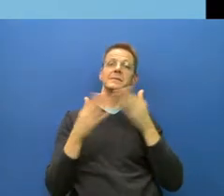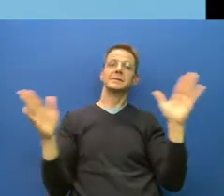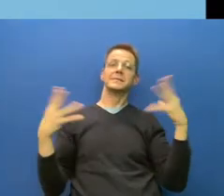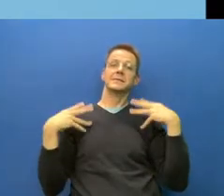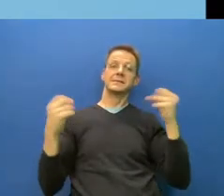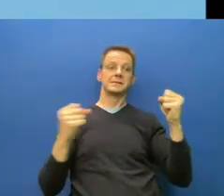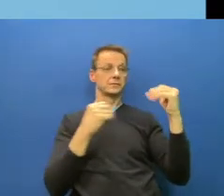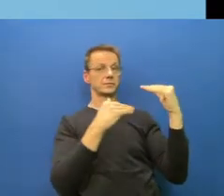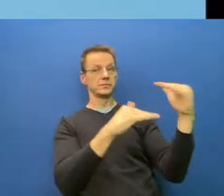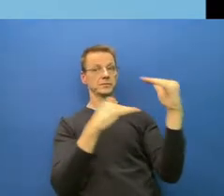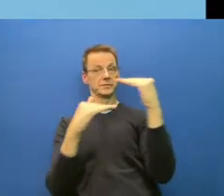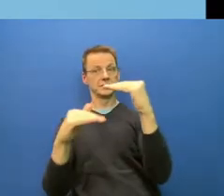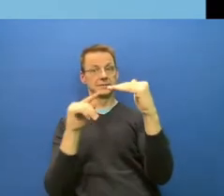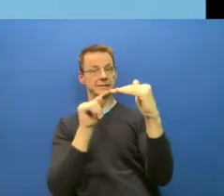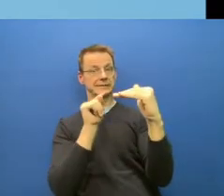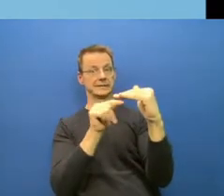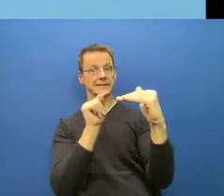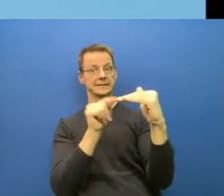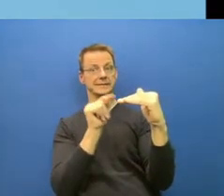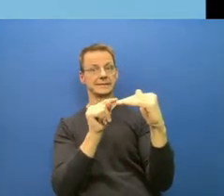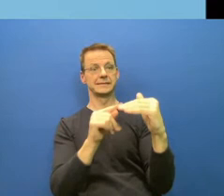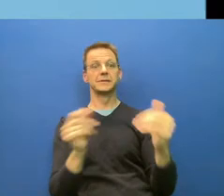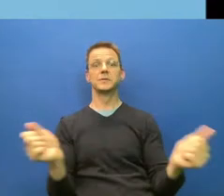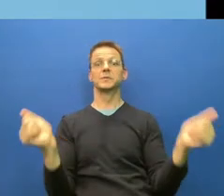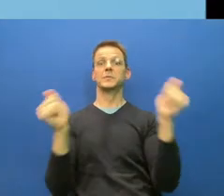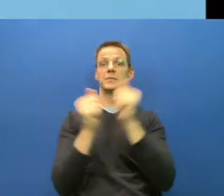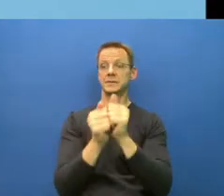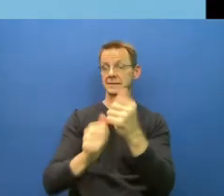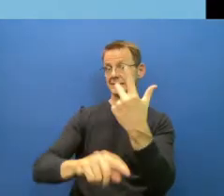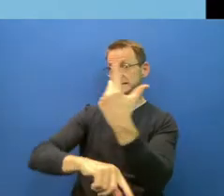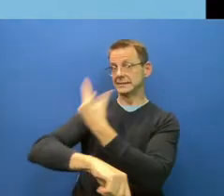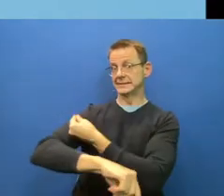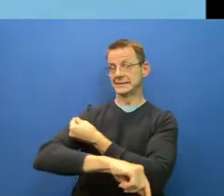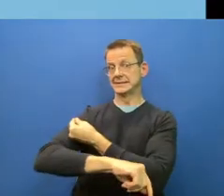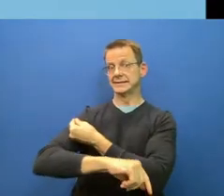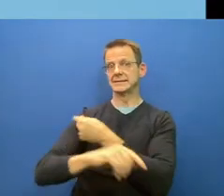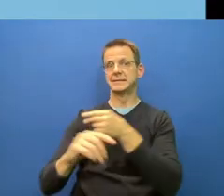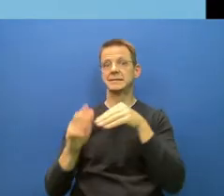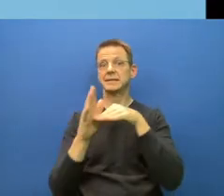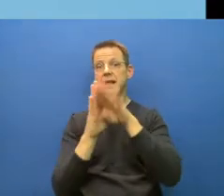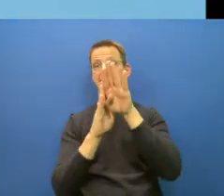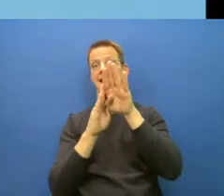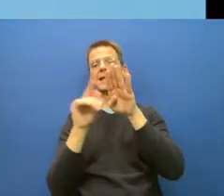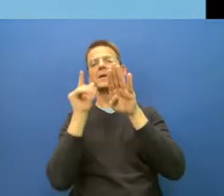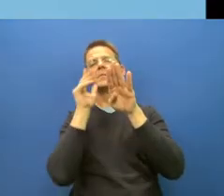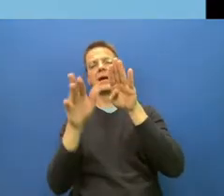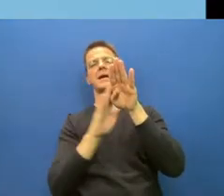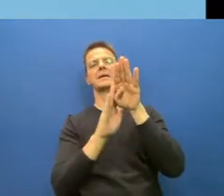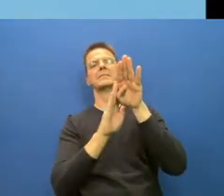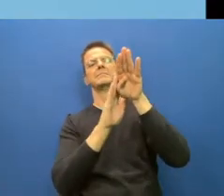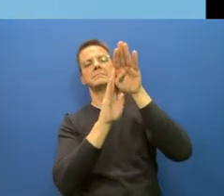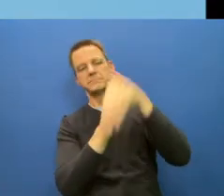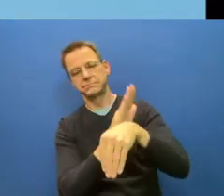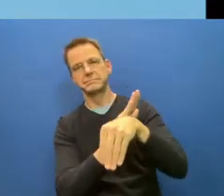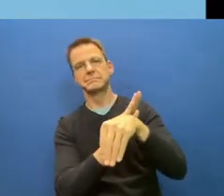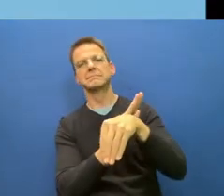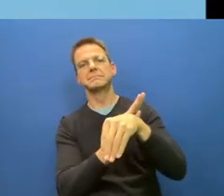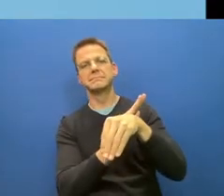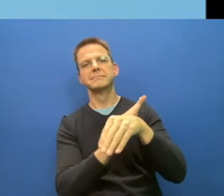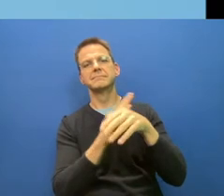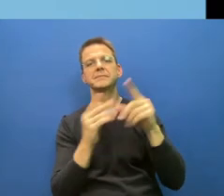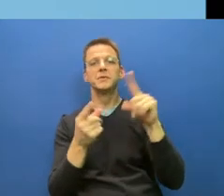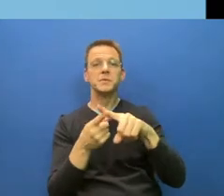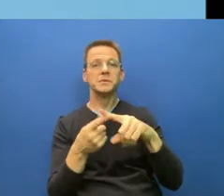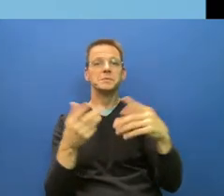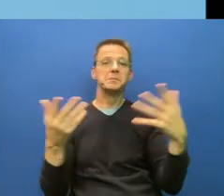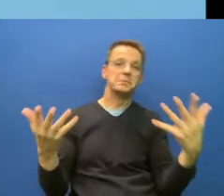get R to 0.58, like in this model. So it's just theoretical, but real-life experiment shows that we can bend the curve